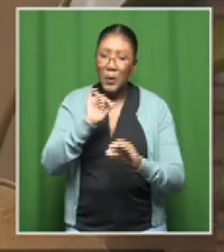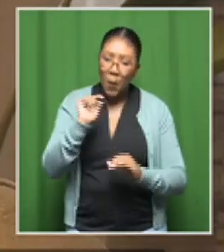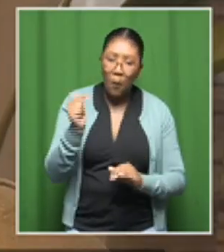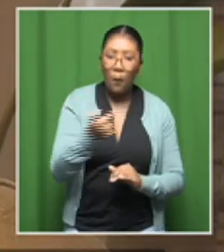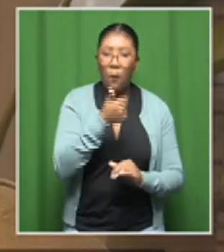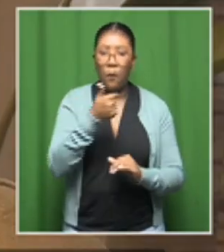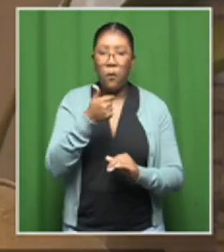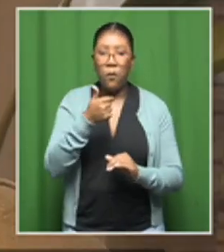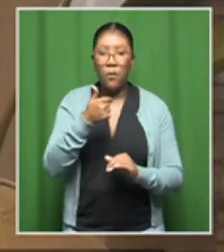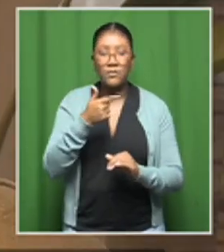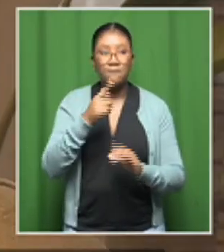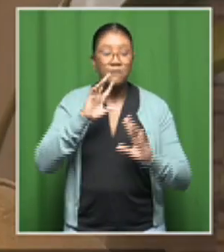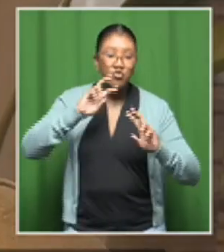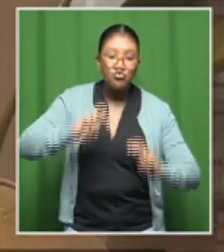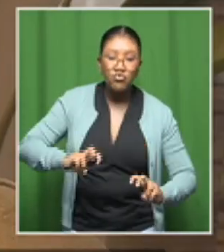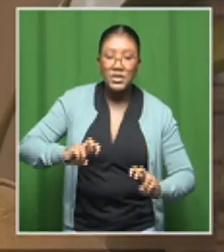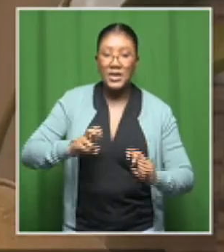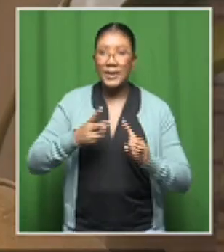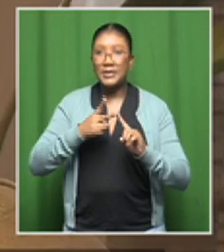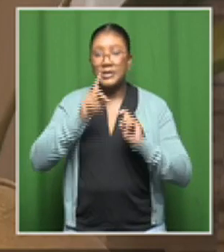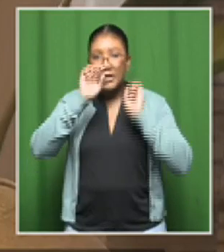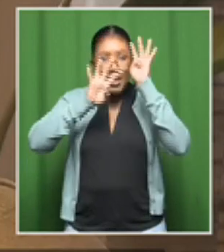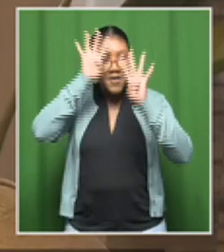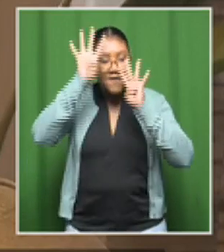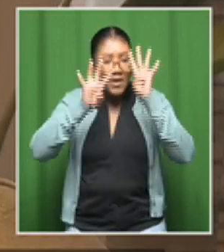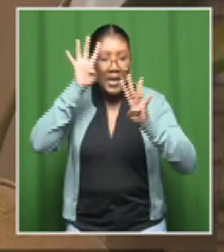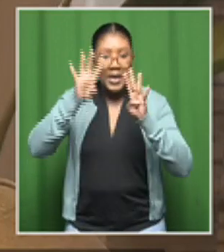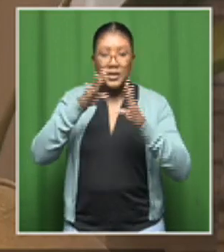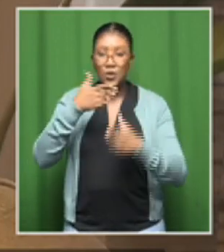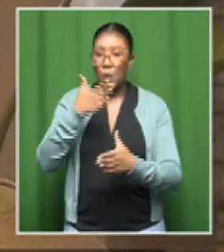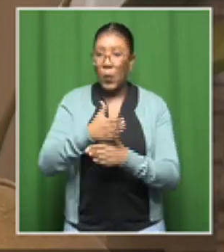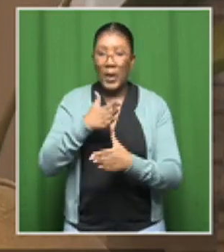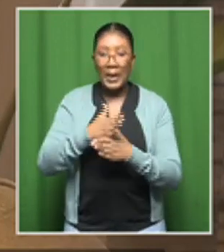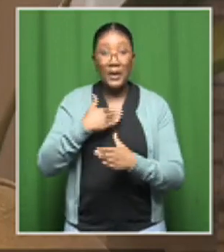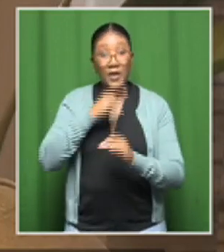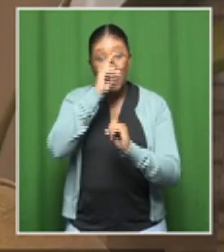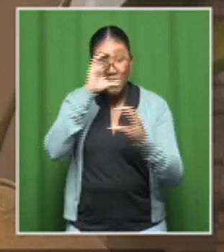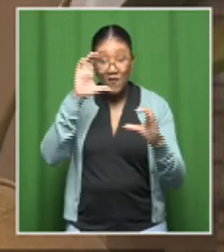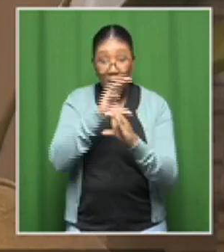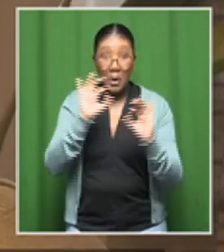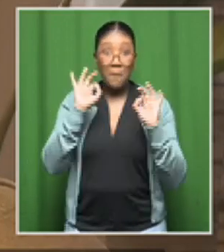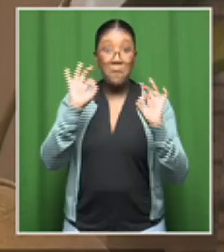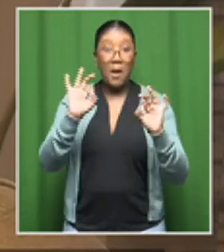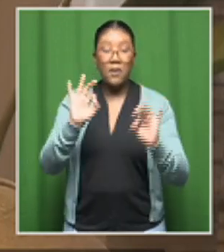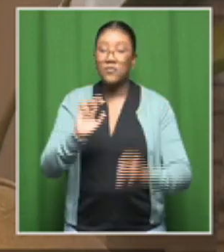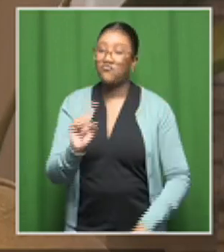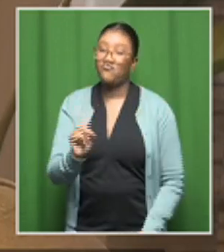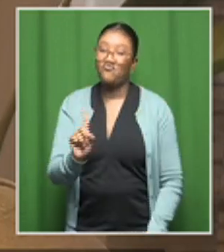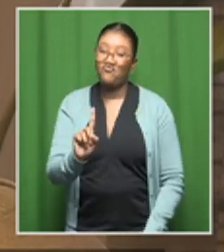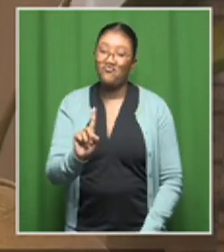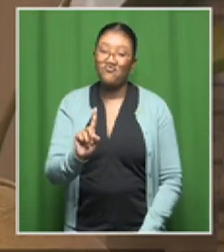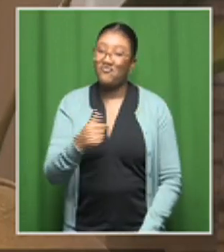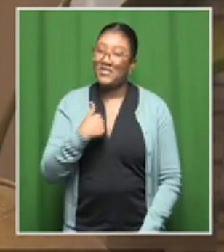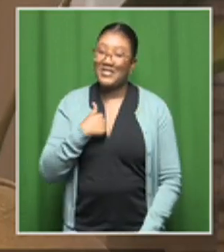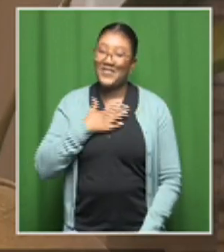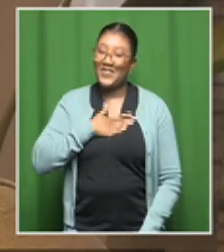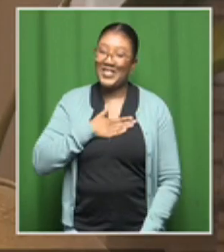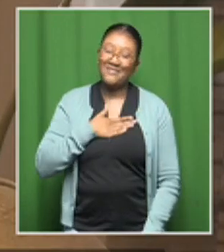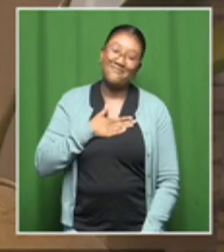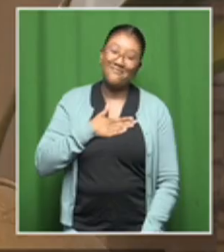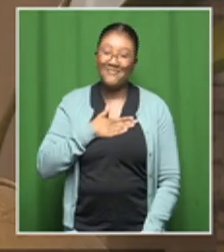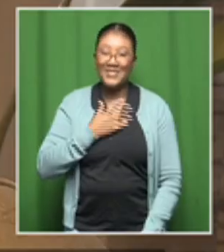innovation, all the research and the beautiful work being done by these women. I tell you, if you read their